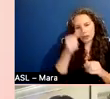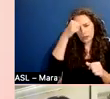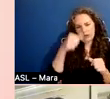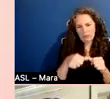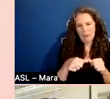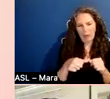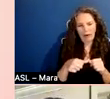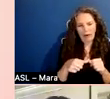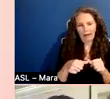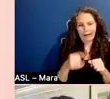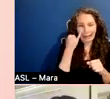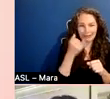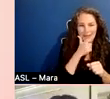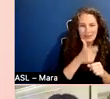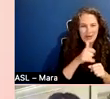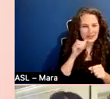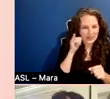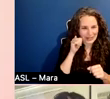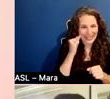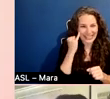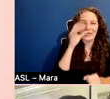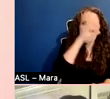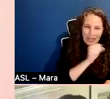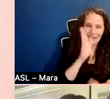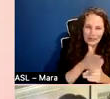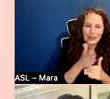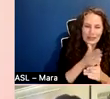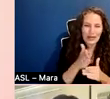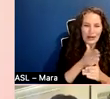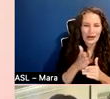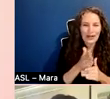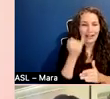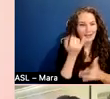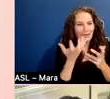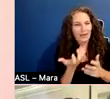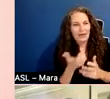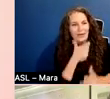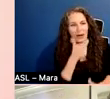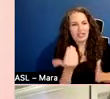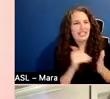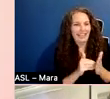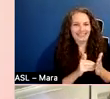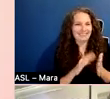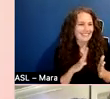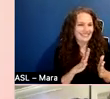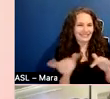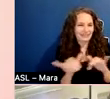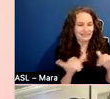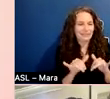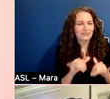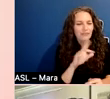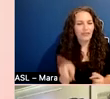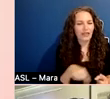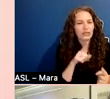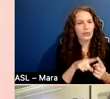yesterday, which again, will be shared if you missed it. And even if you just want to watch it again, um, when conceiving